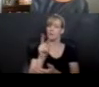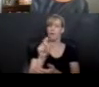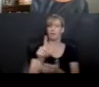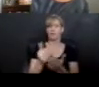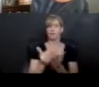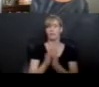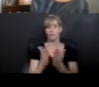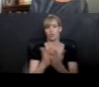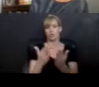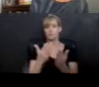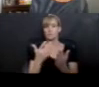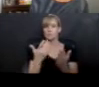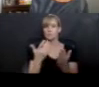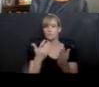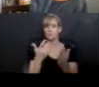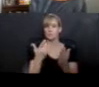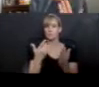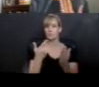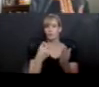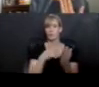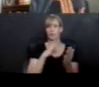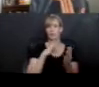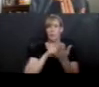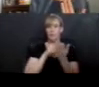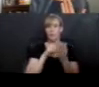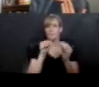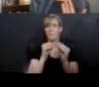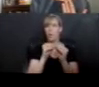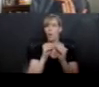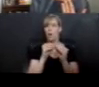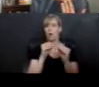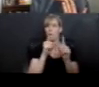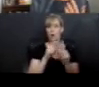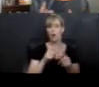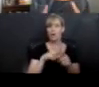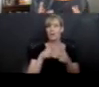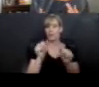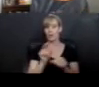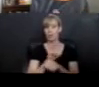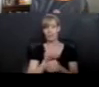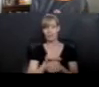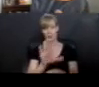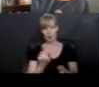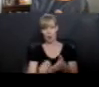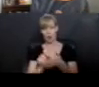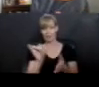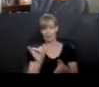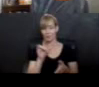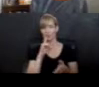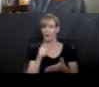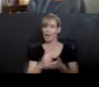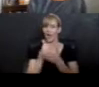words you know, and the more words you understand, the more words you might use in your own writing, right? So it really makes everything richer.